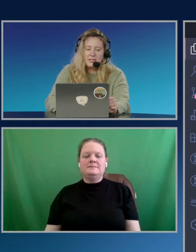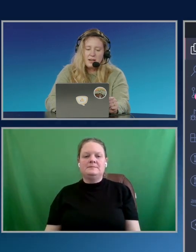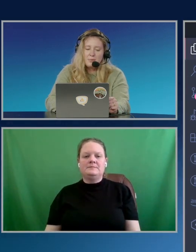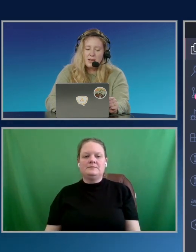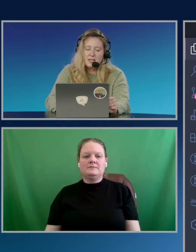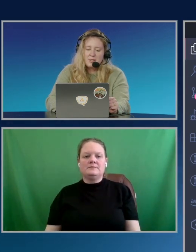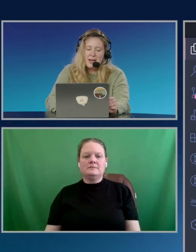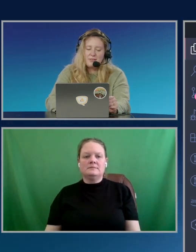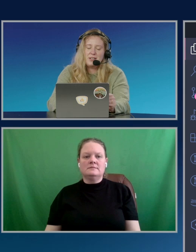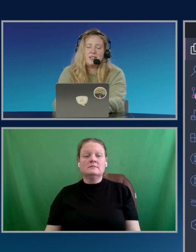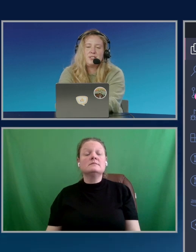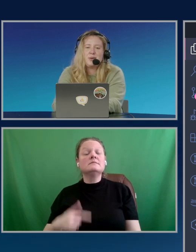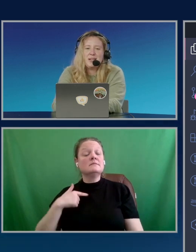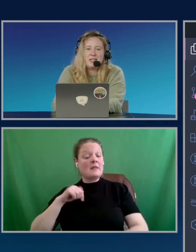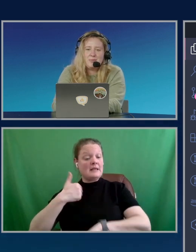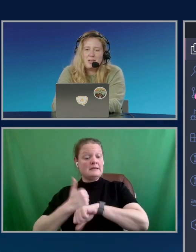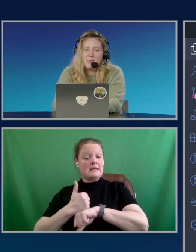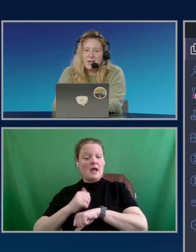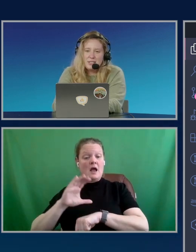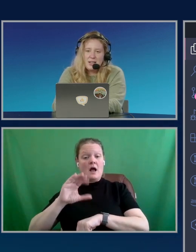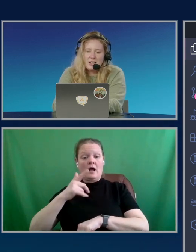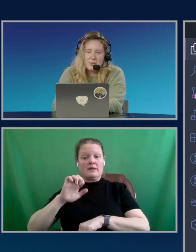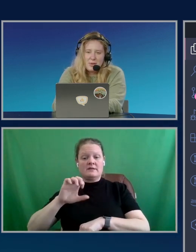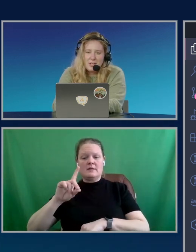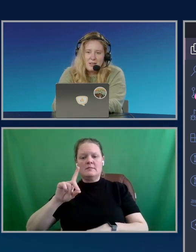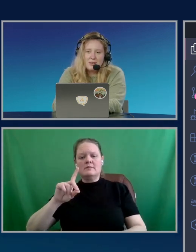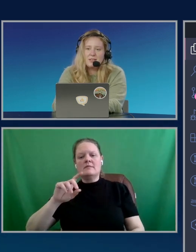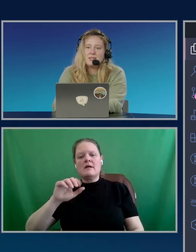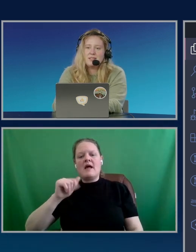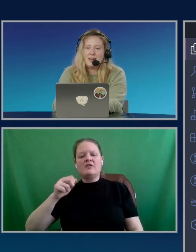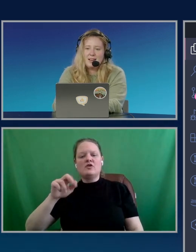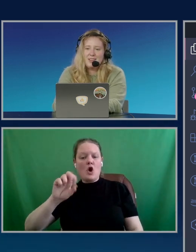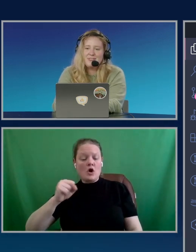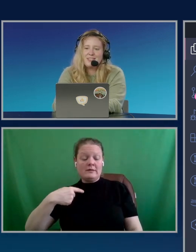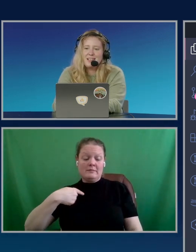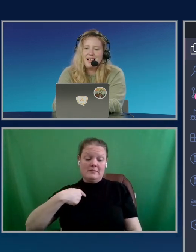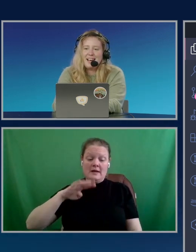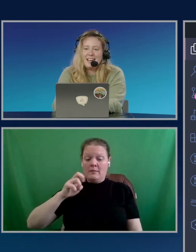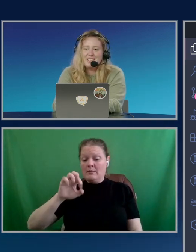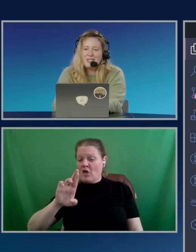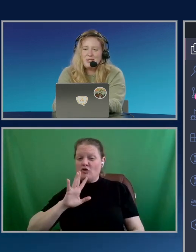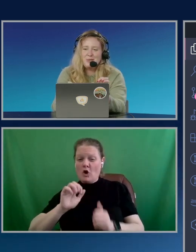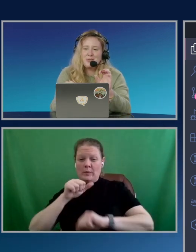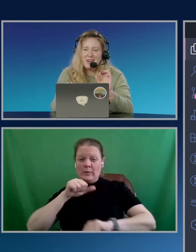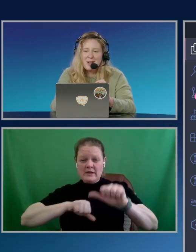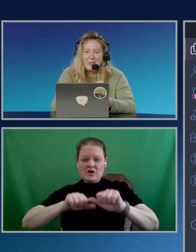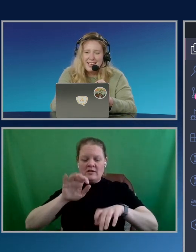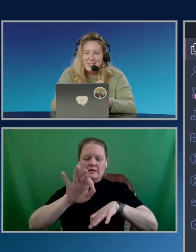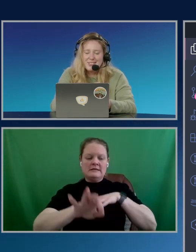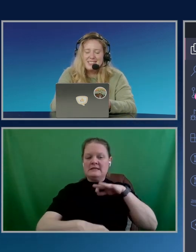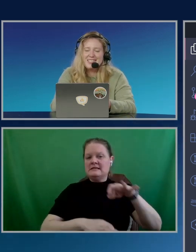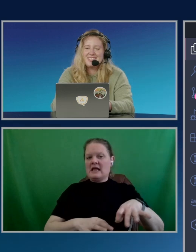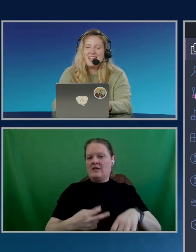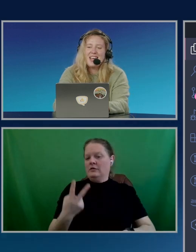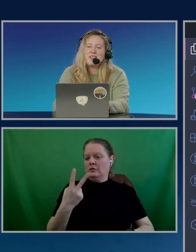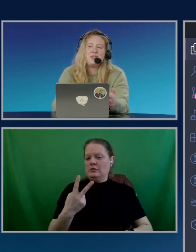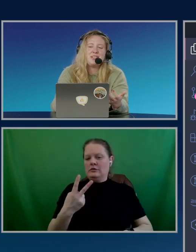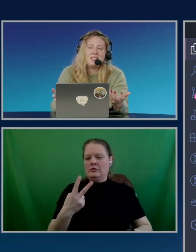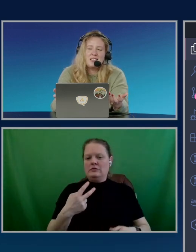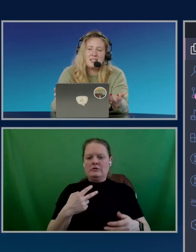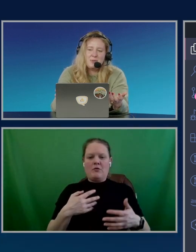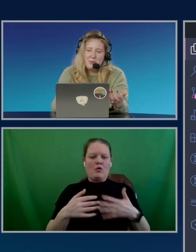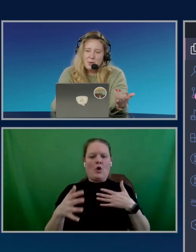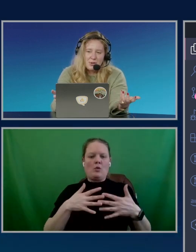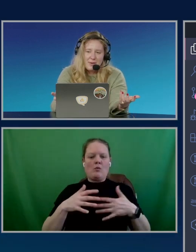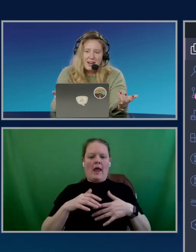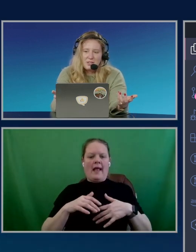I set up custom avatars. So it's me and Blair talking to one another instead of two gray placeholders. And you